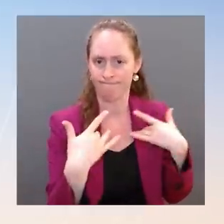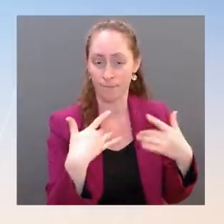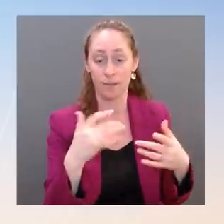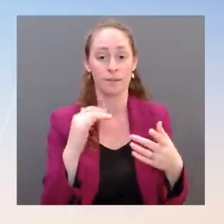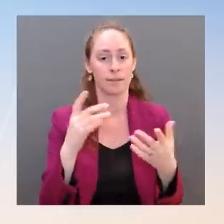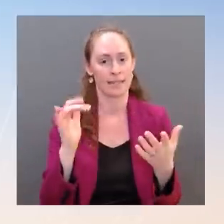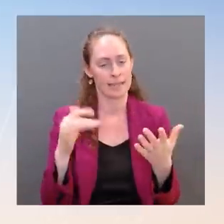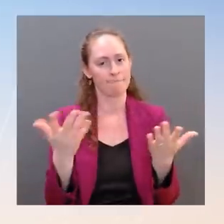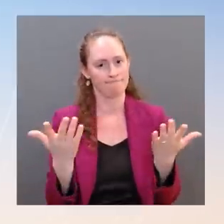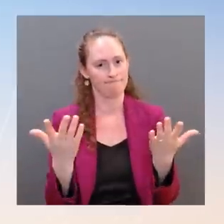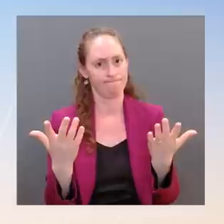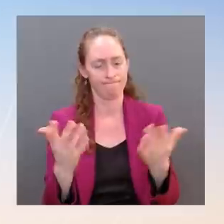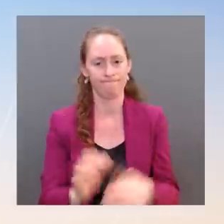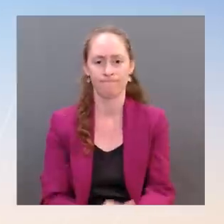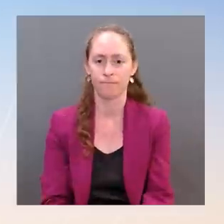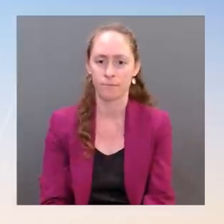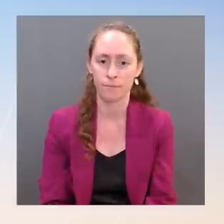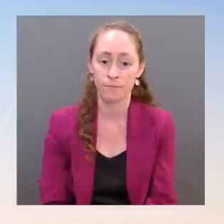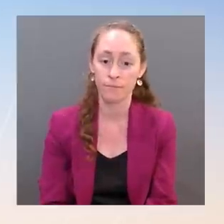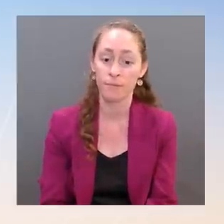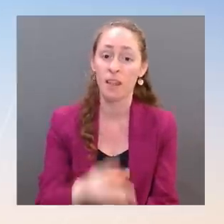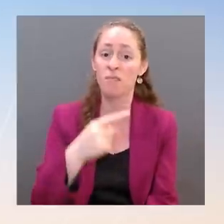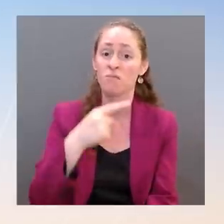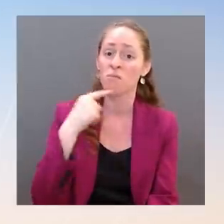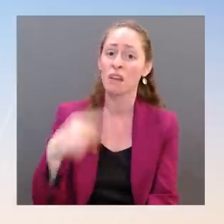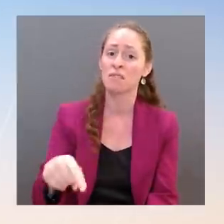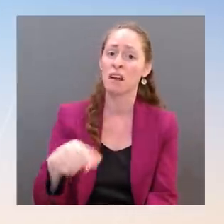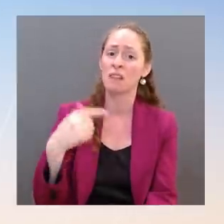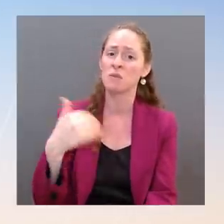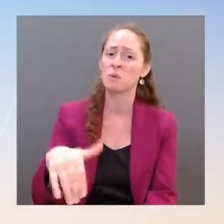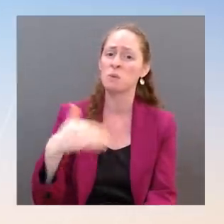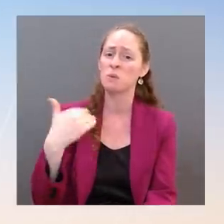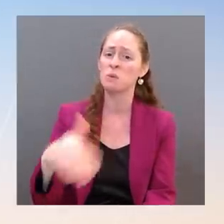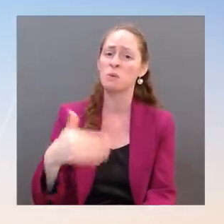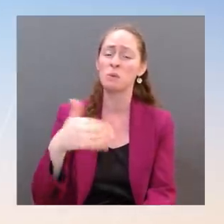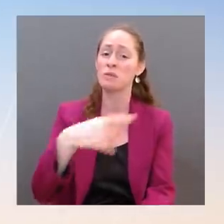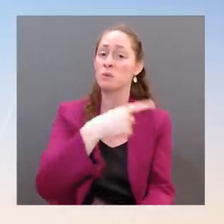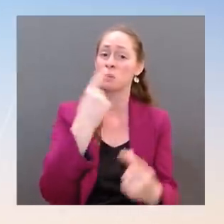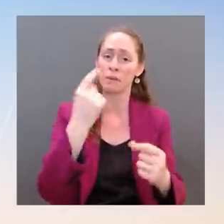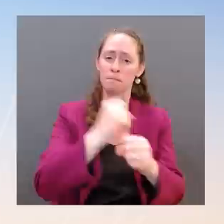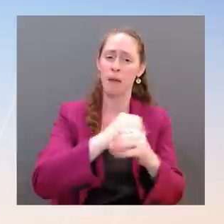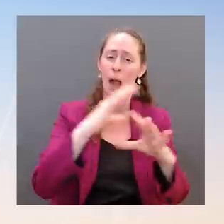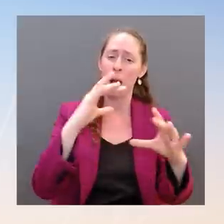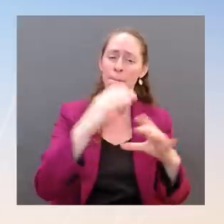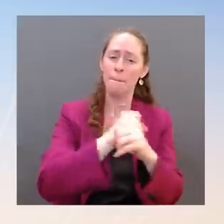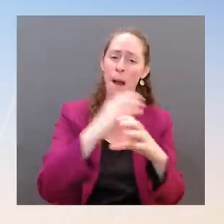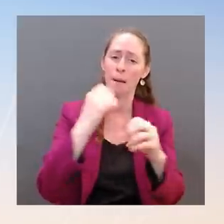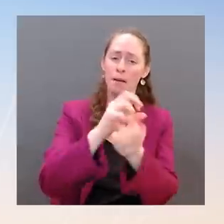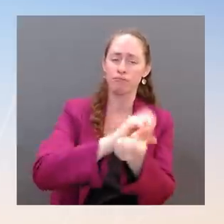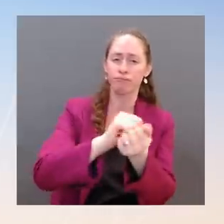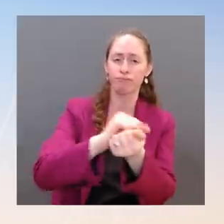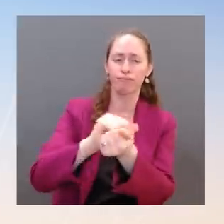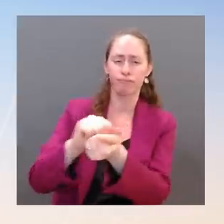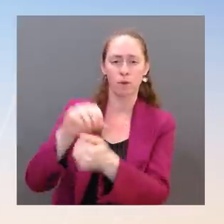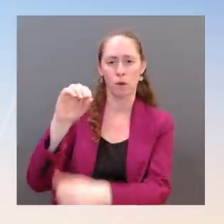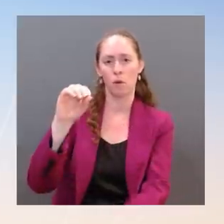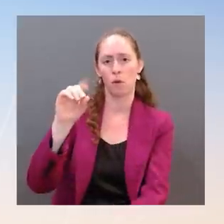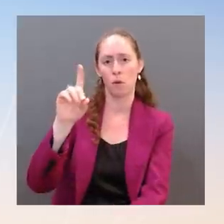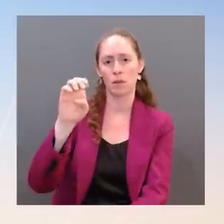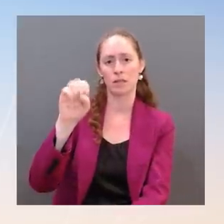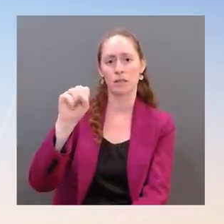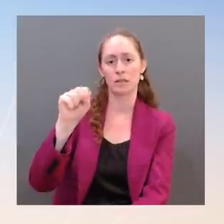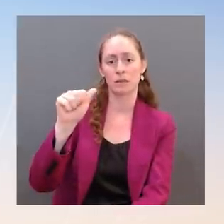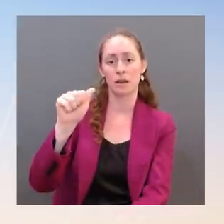Odessa, which is the port from which that food departs, on large cargo ships bound through the Black Sea and then onto the world market.